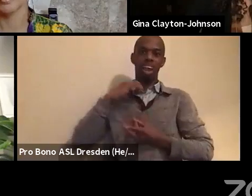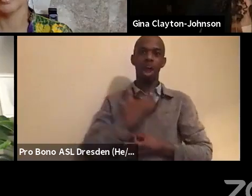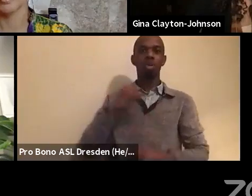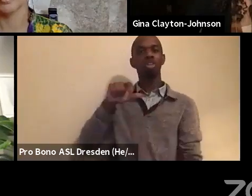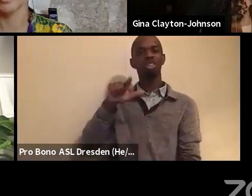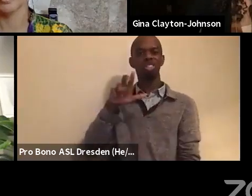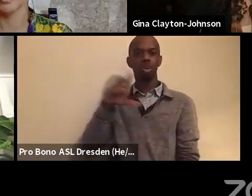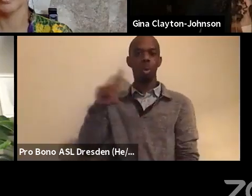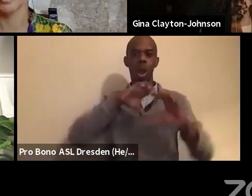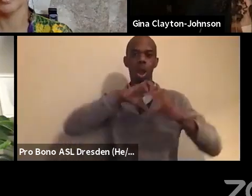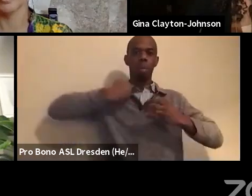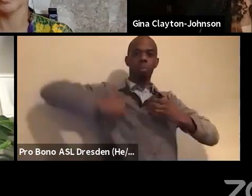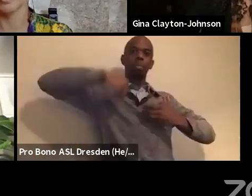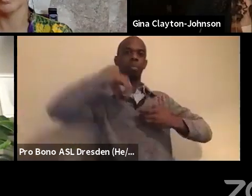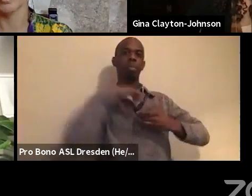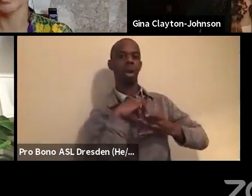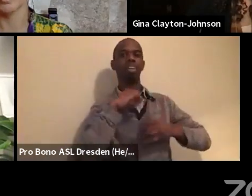Act.